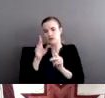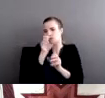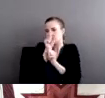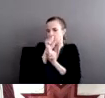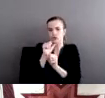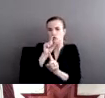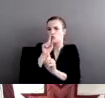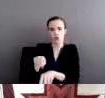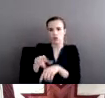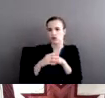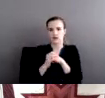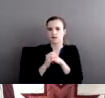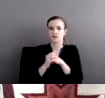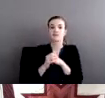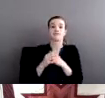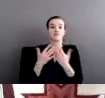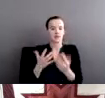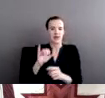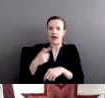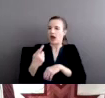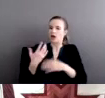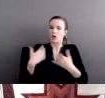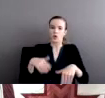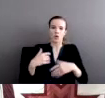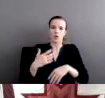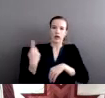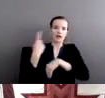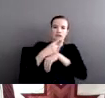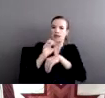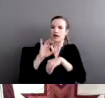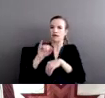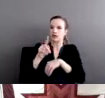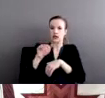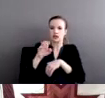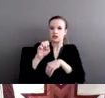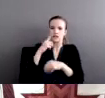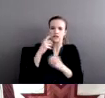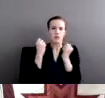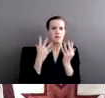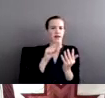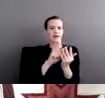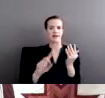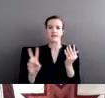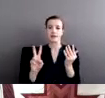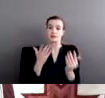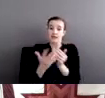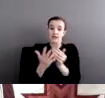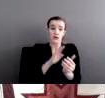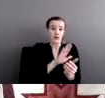But this was a day of justice for many victims, because even though maybe their case wasn't prosecuted,